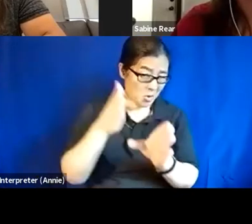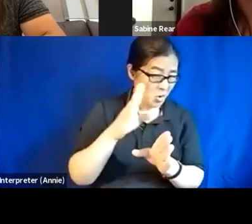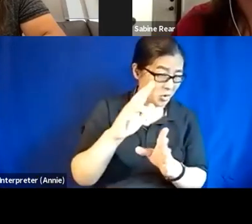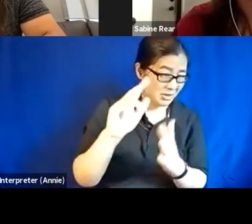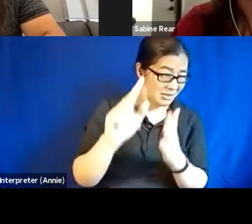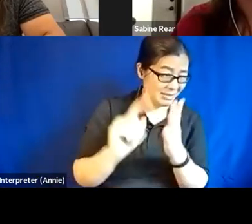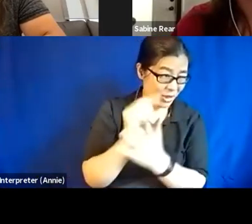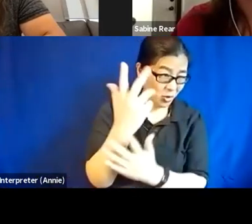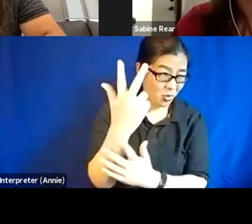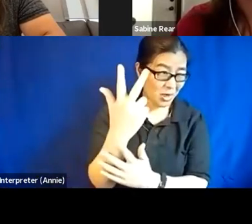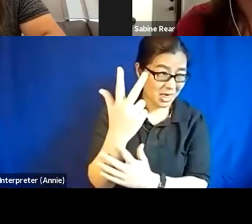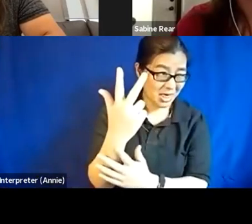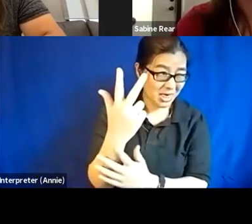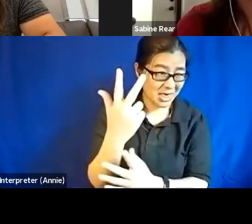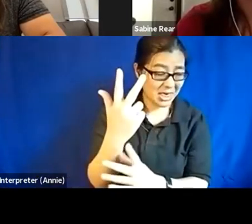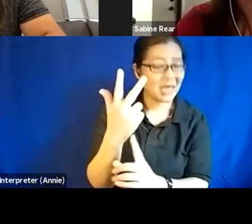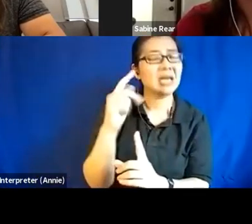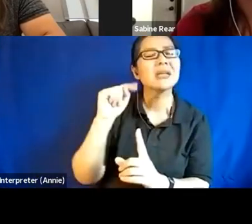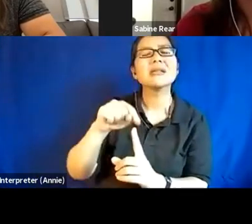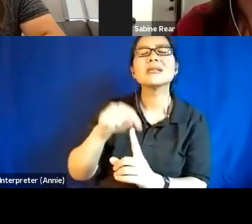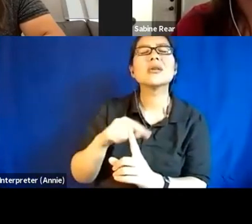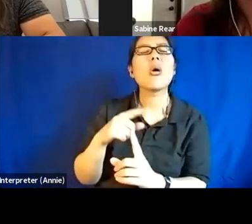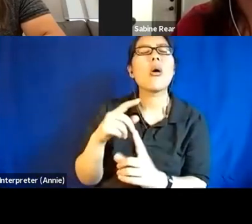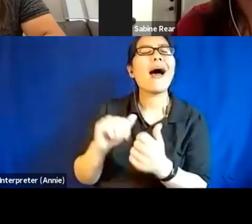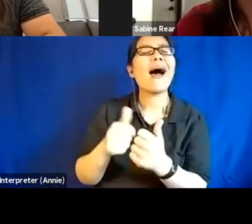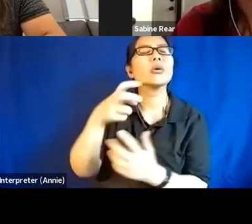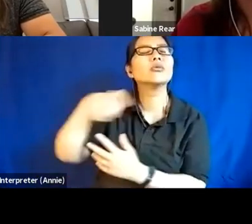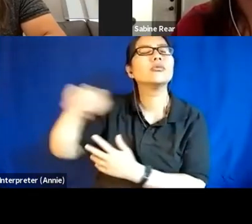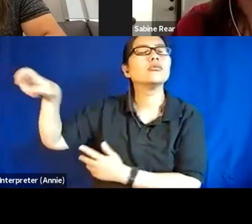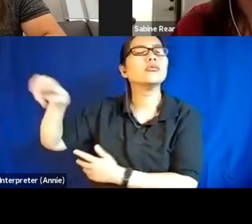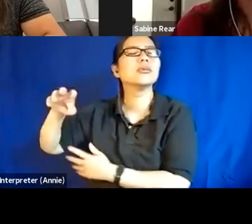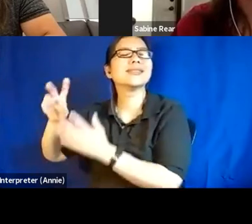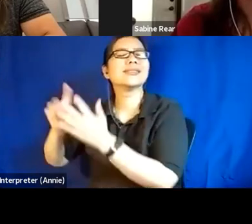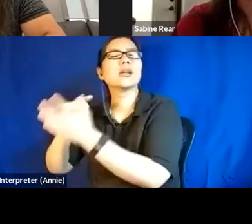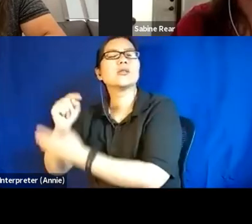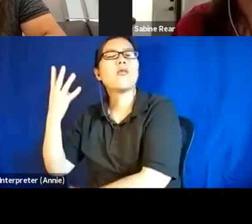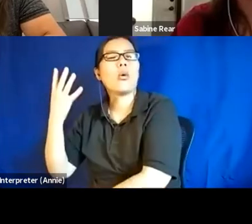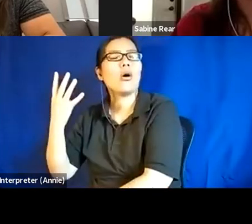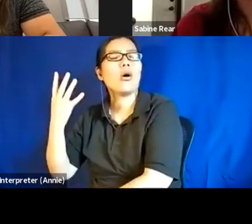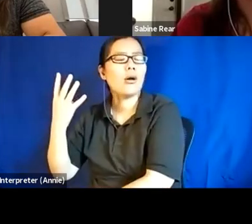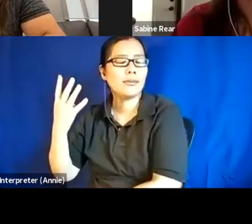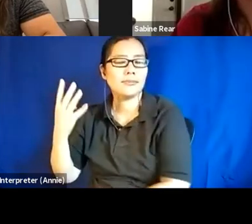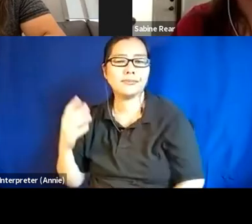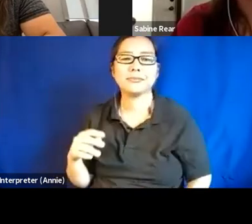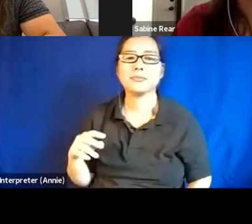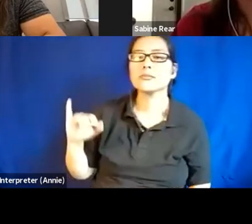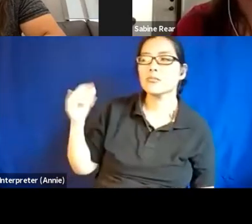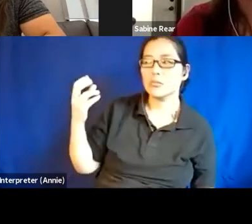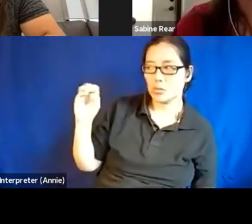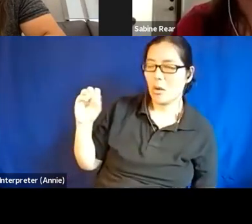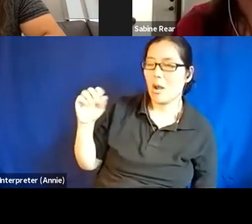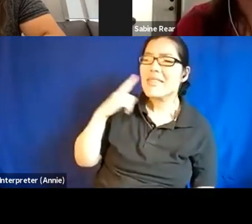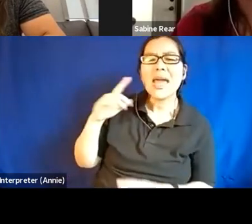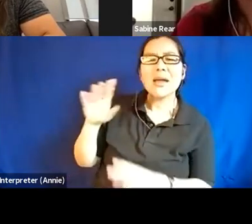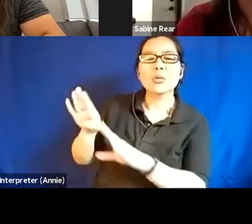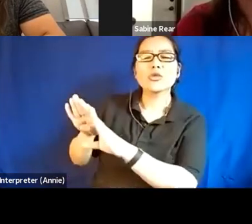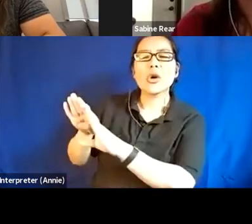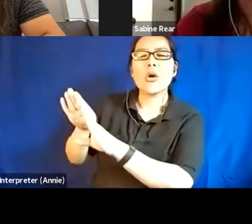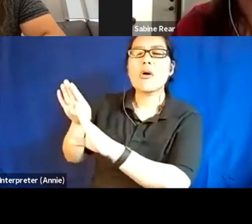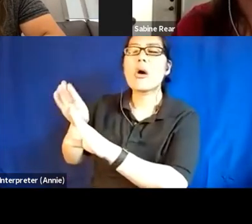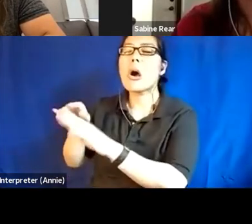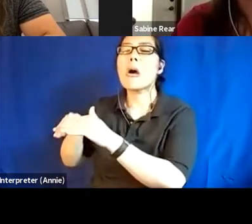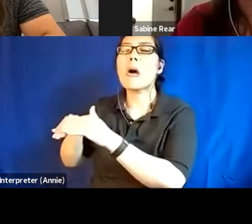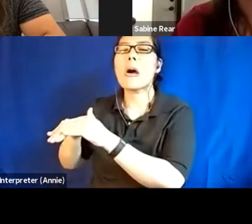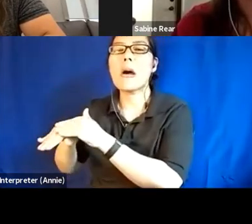stage three. Like, what is it going to take to get us to stage four? I think like the door is opening. And if you look at even